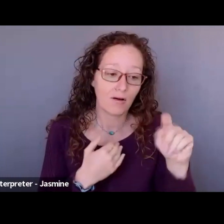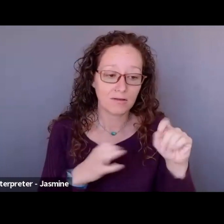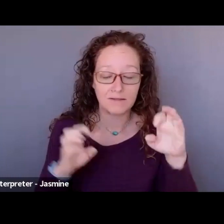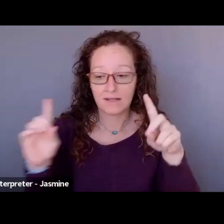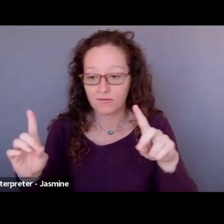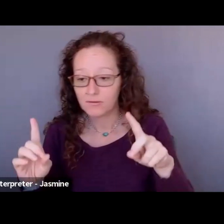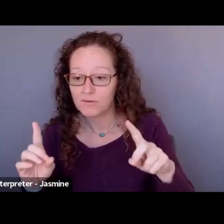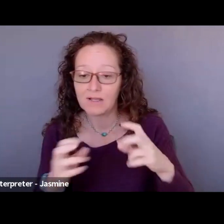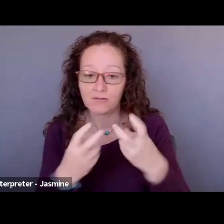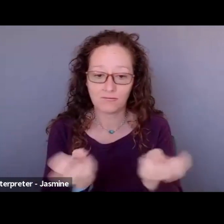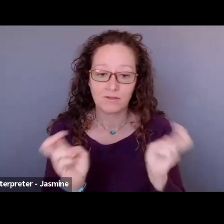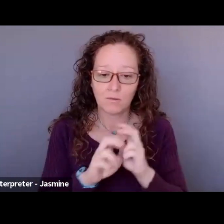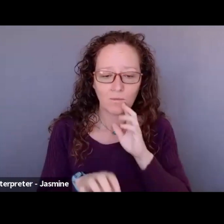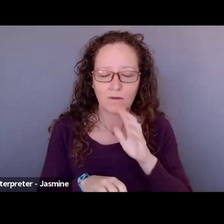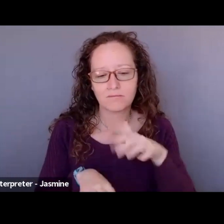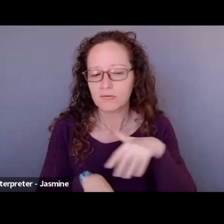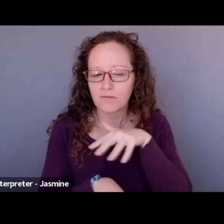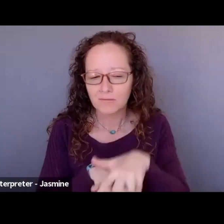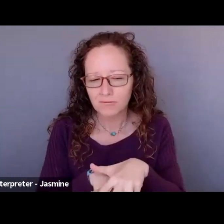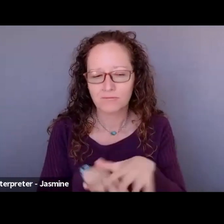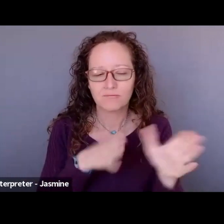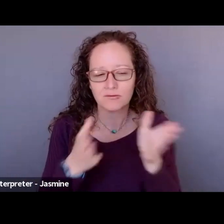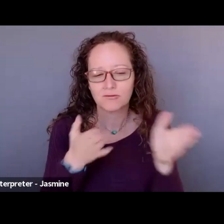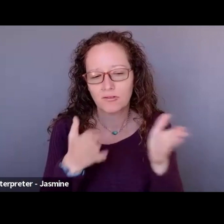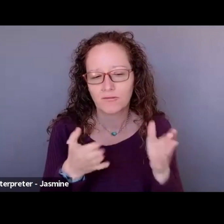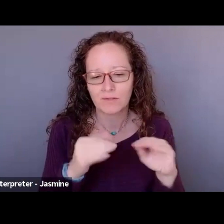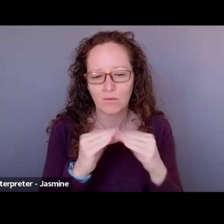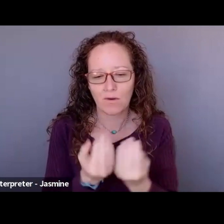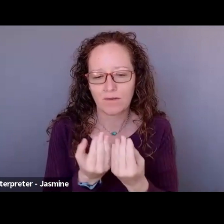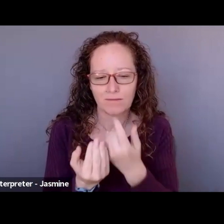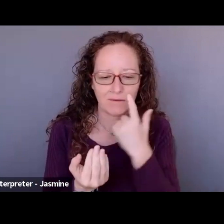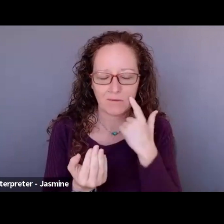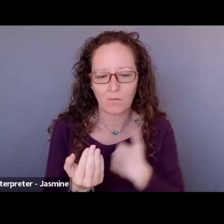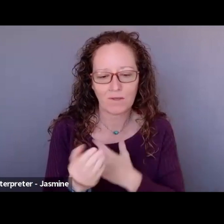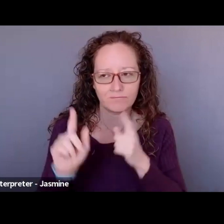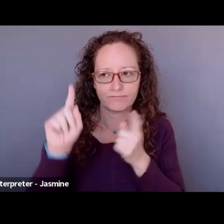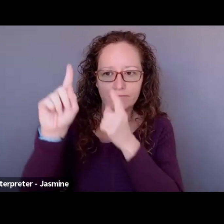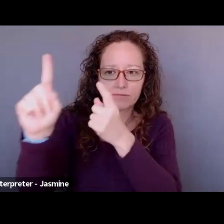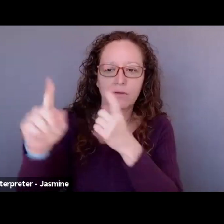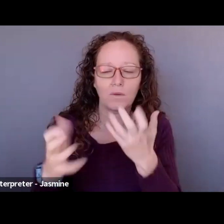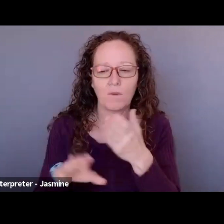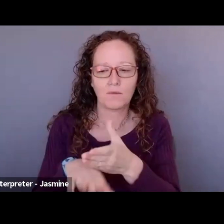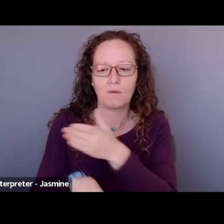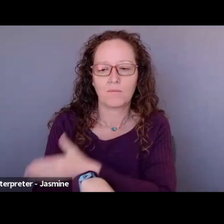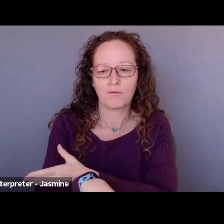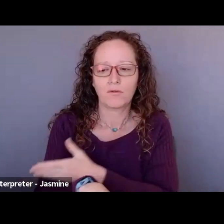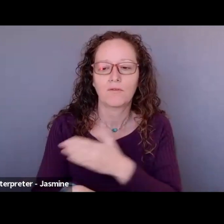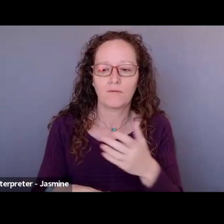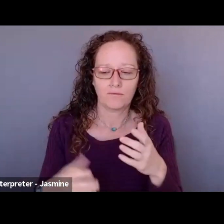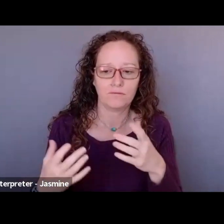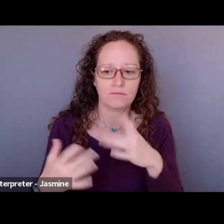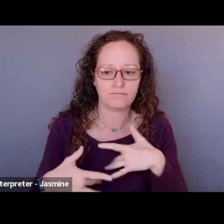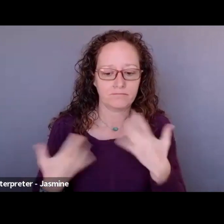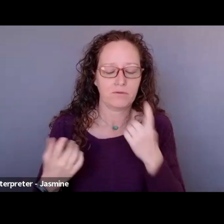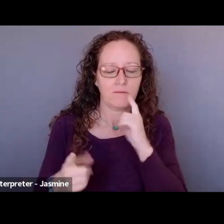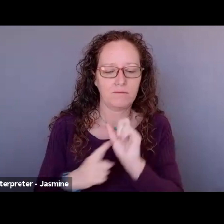service organization that works to improve and advance the state of arts education in New York City, New York State, and beyond. We